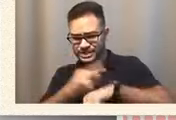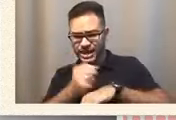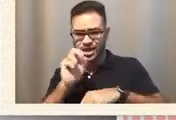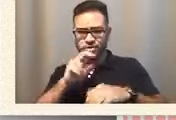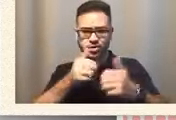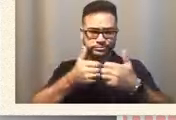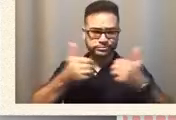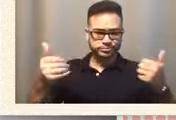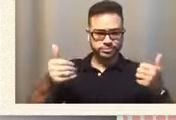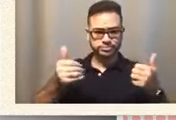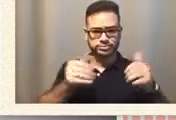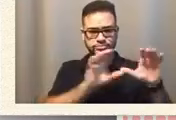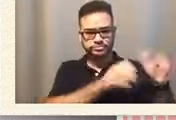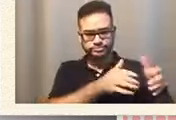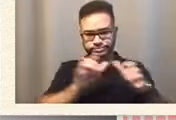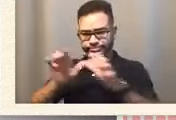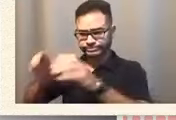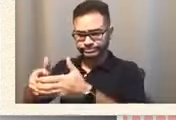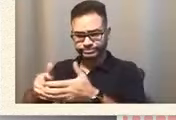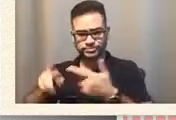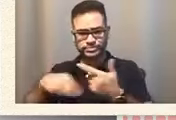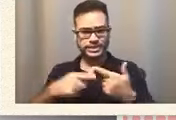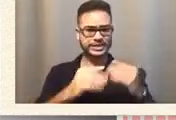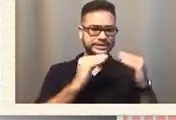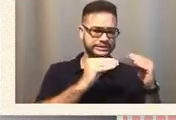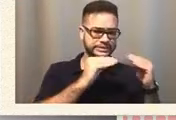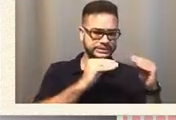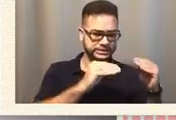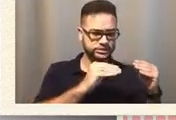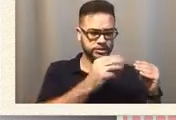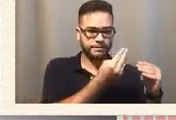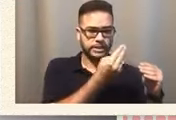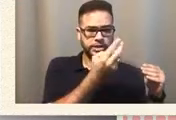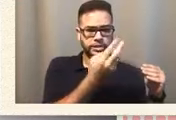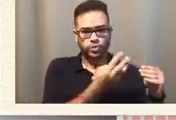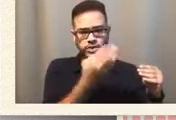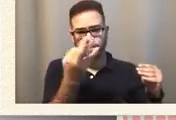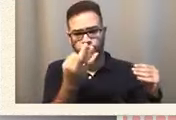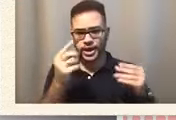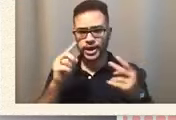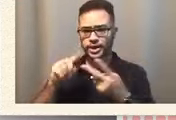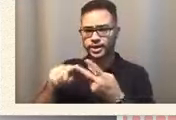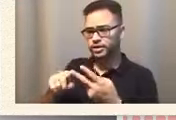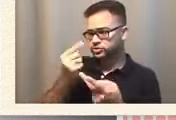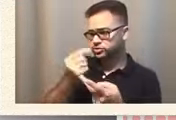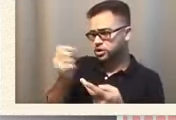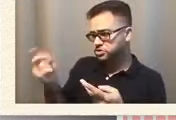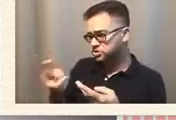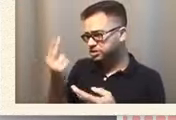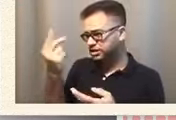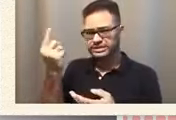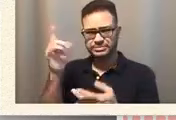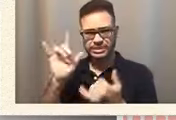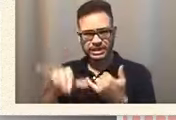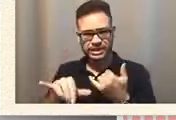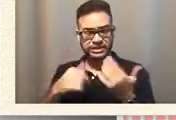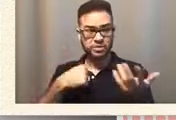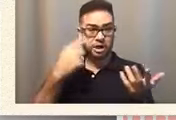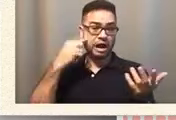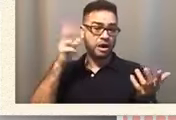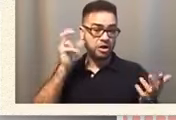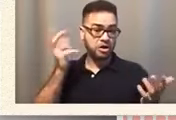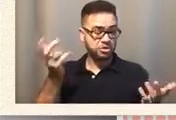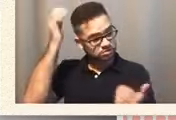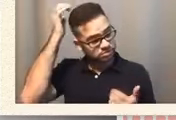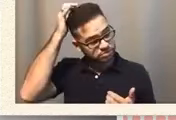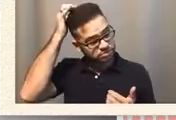and then teach, teach them Monday, Wednesday and Friday. Is it something like that? Is That's what I heard that they're thinking about